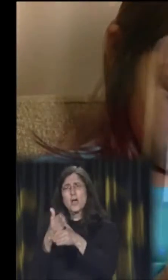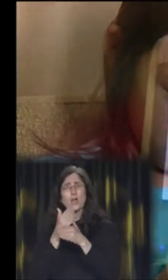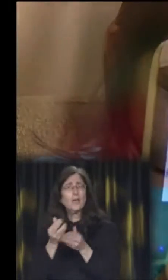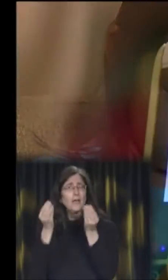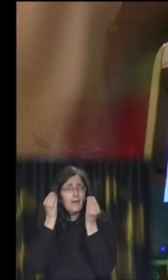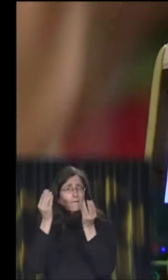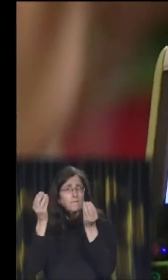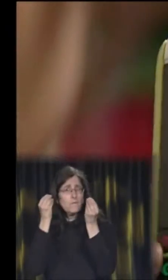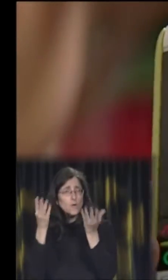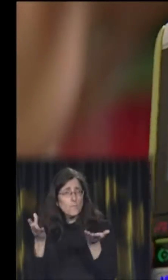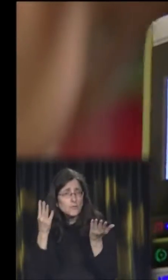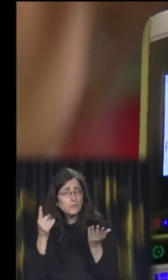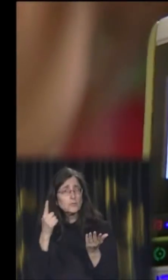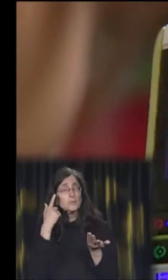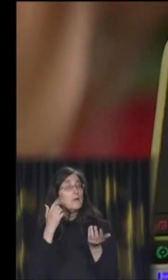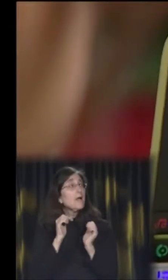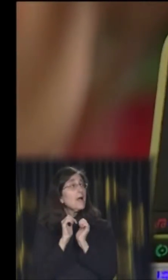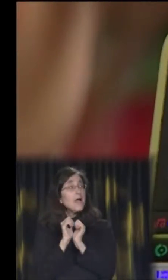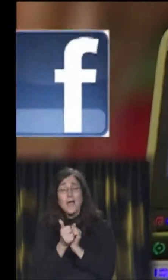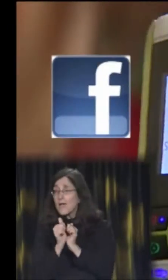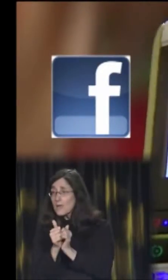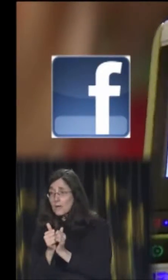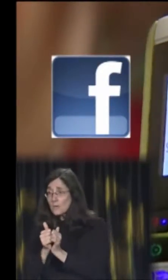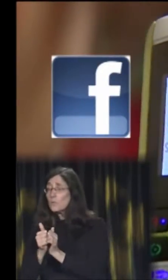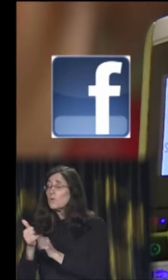text messaging, Twitter, or Facebook.